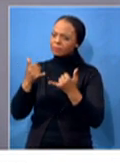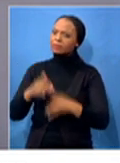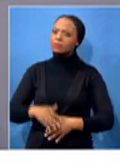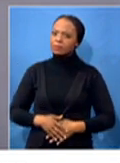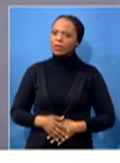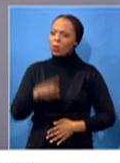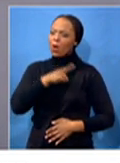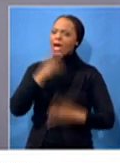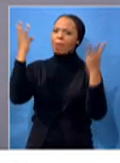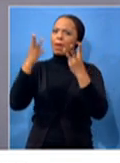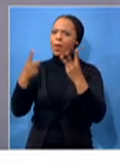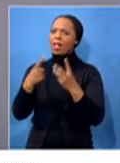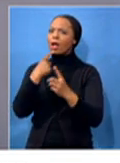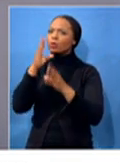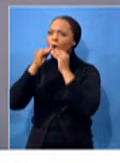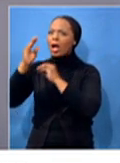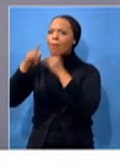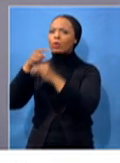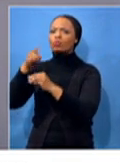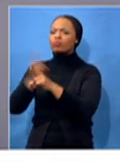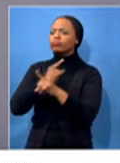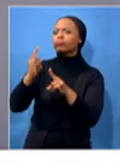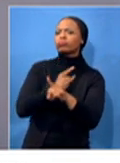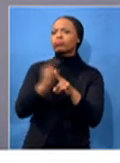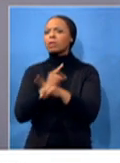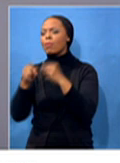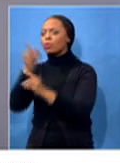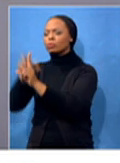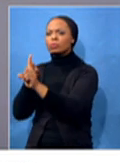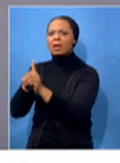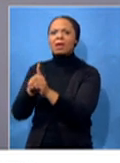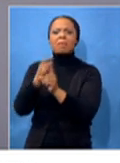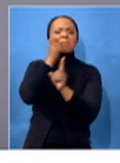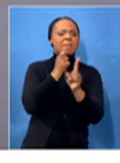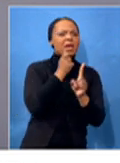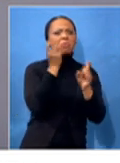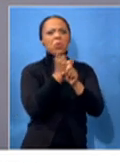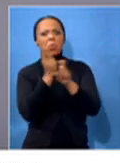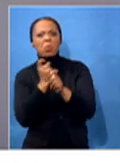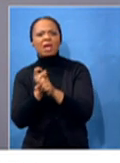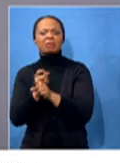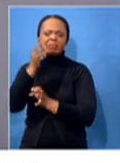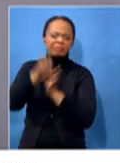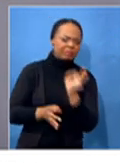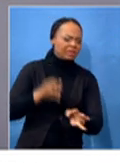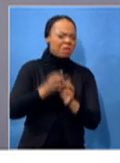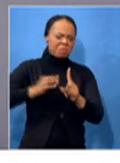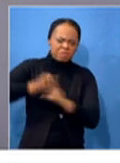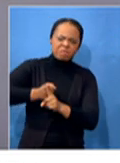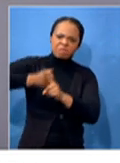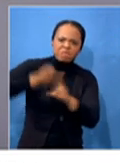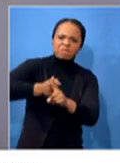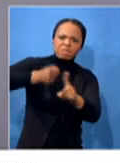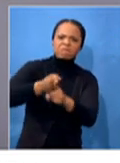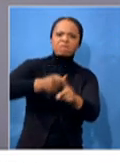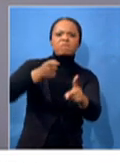the man with the raw talent who was a cattle herder, who defied all odds, took on the world, took on